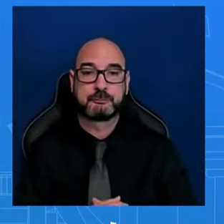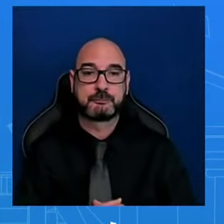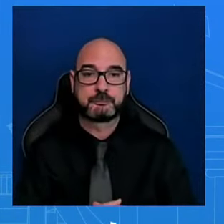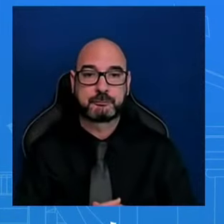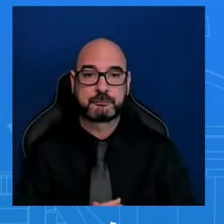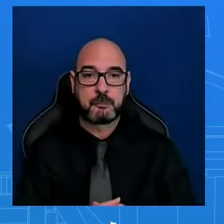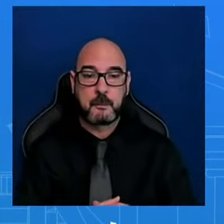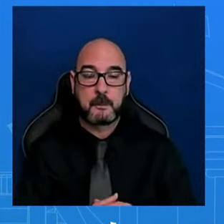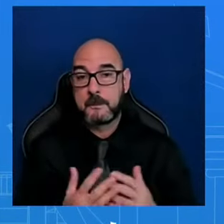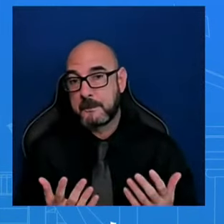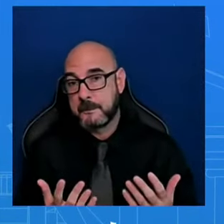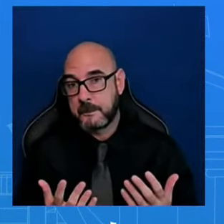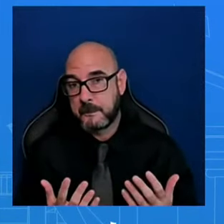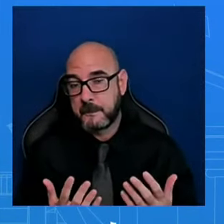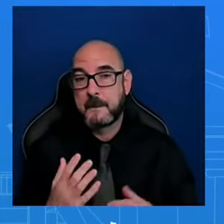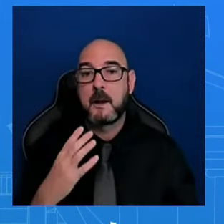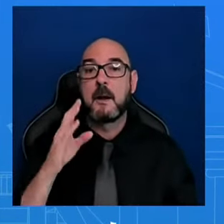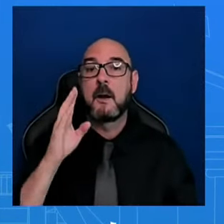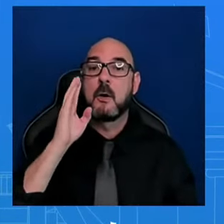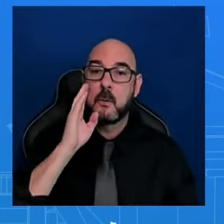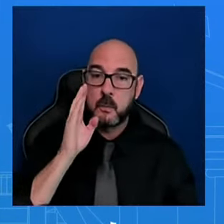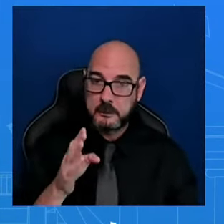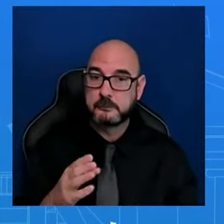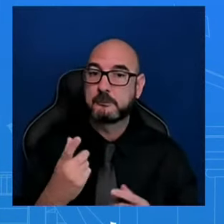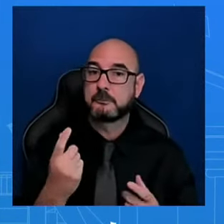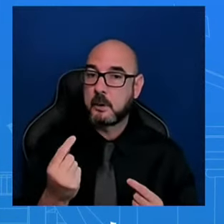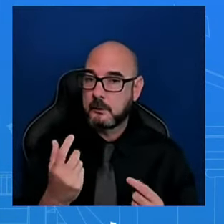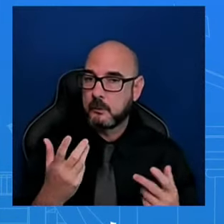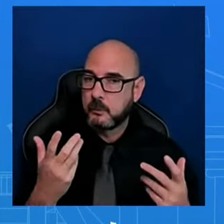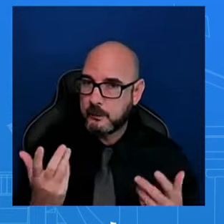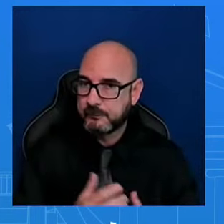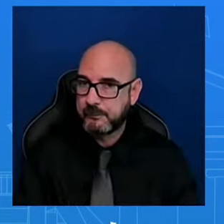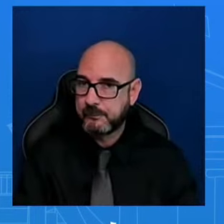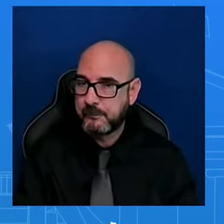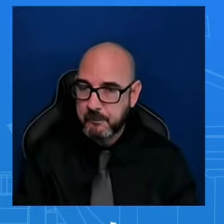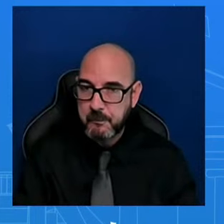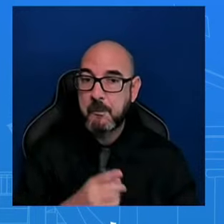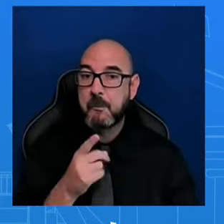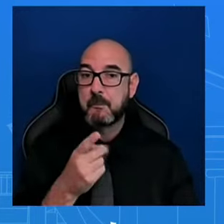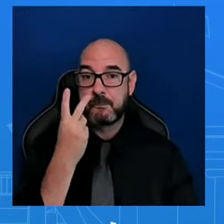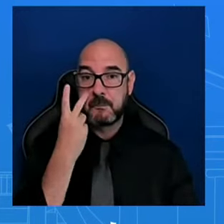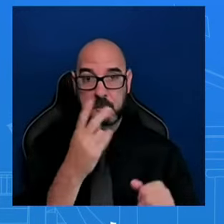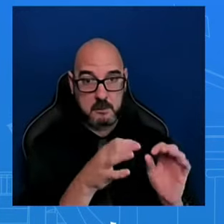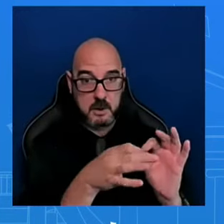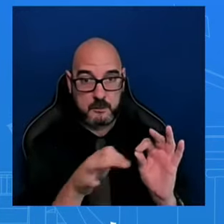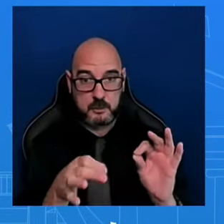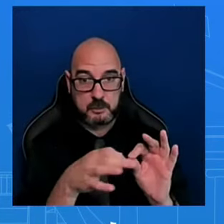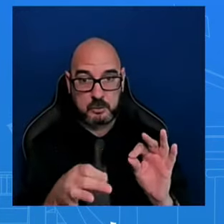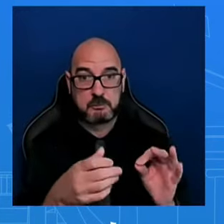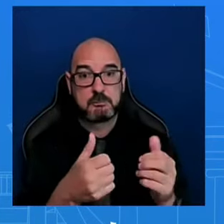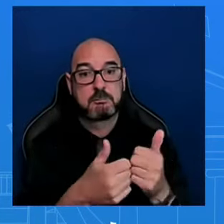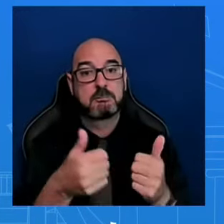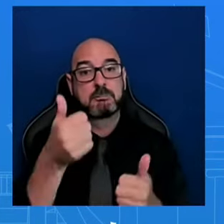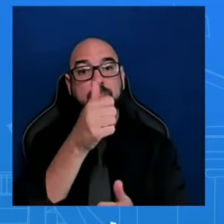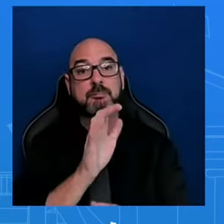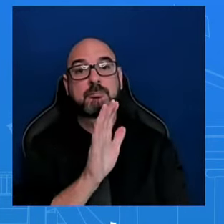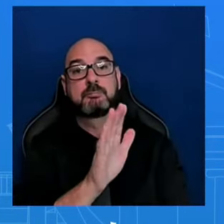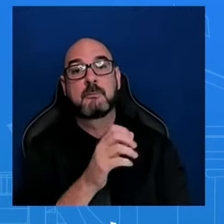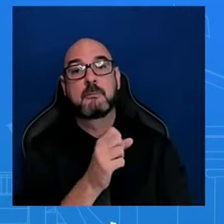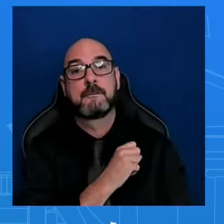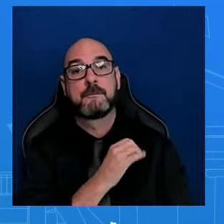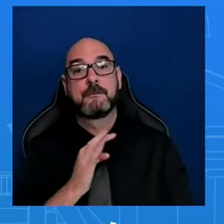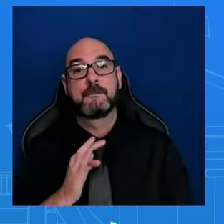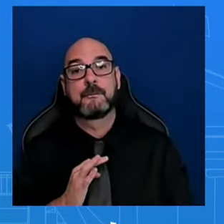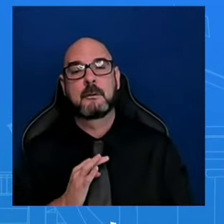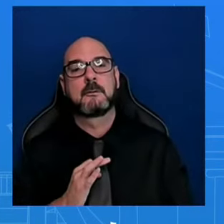is you saw a statement from our chief of staff, Jeffrey Zients, saying they are unfounded. You saw a very strong statement